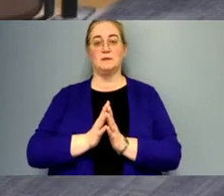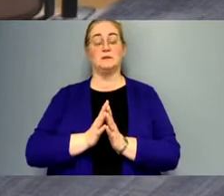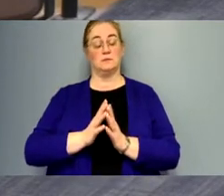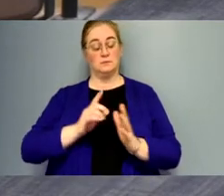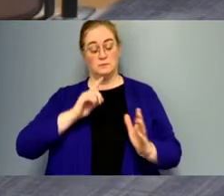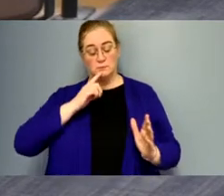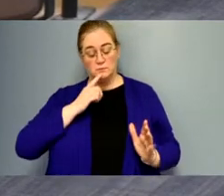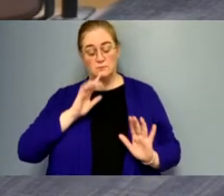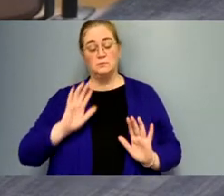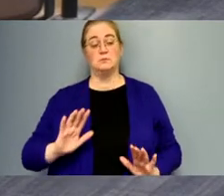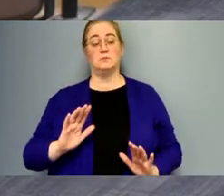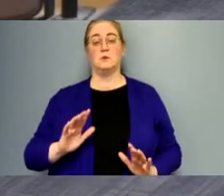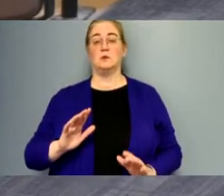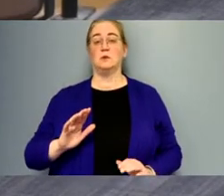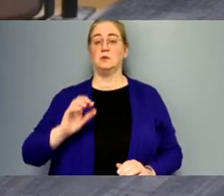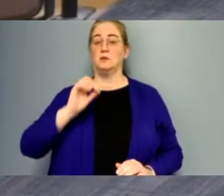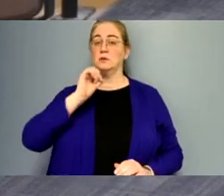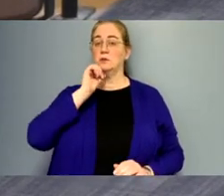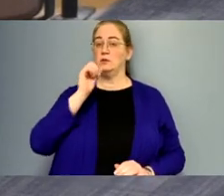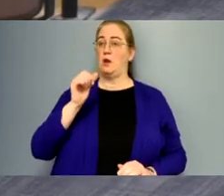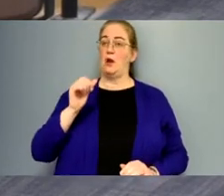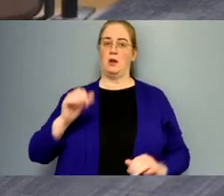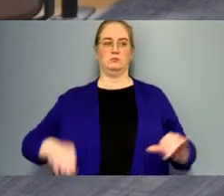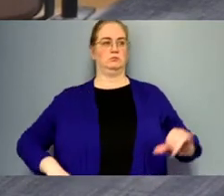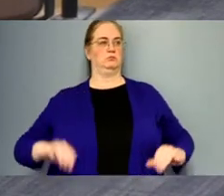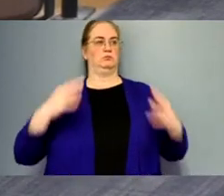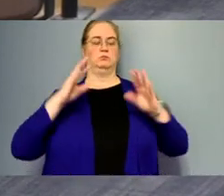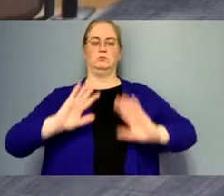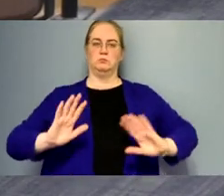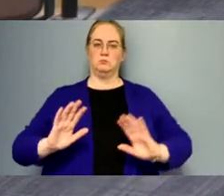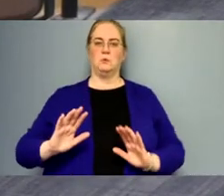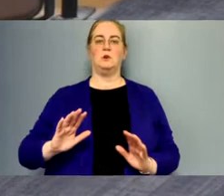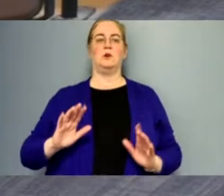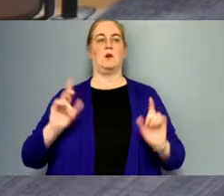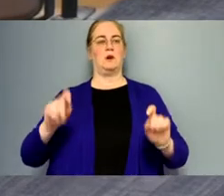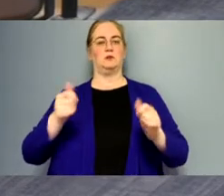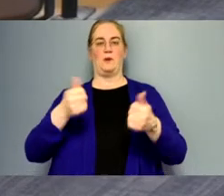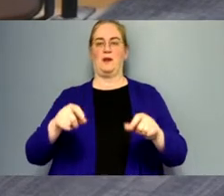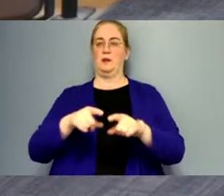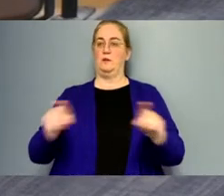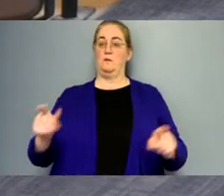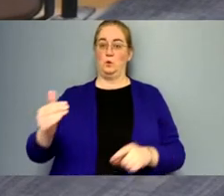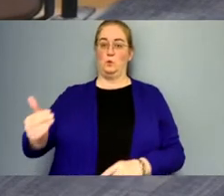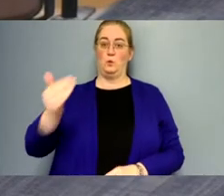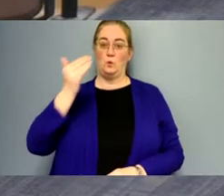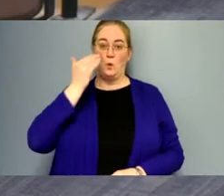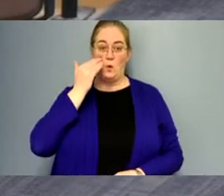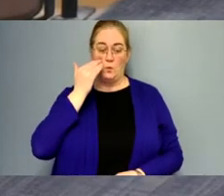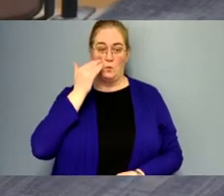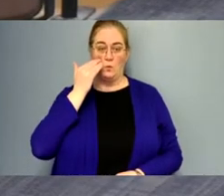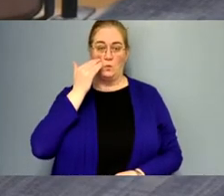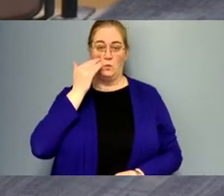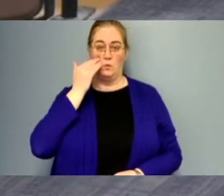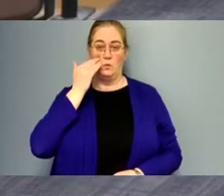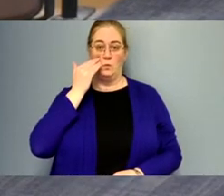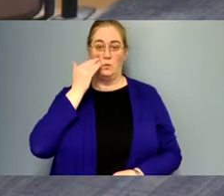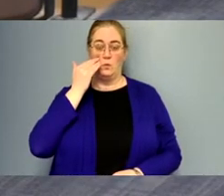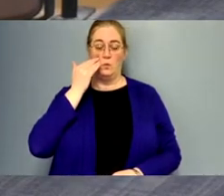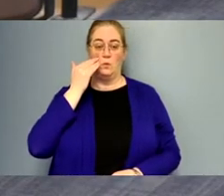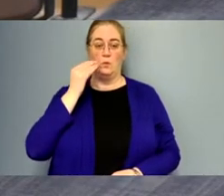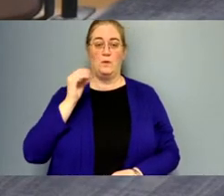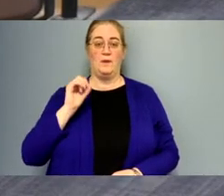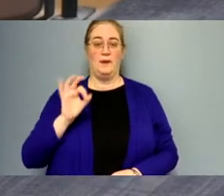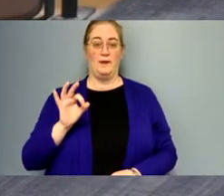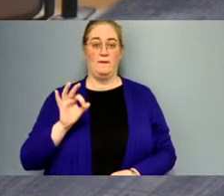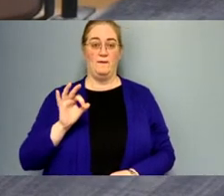very sincerely not grandstanding at all do any of you know whether or not